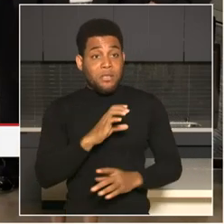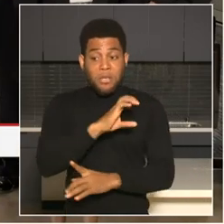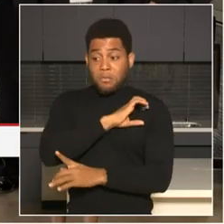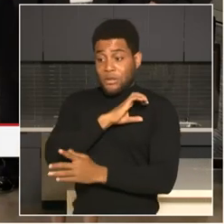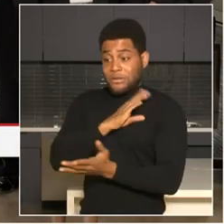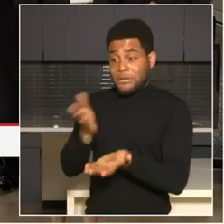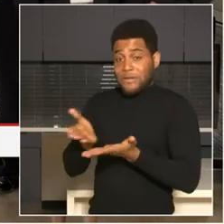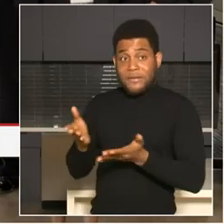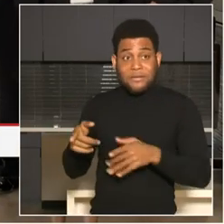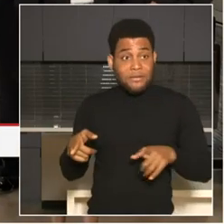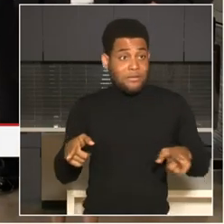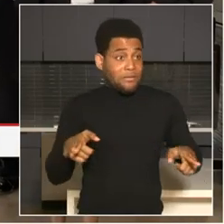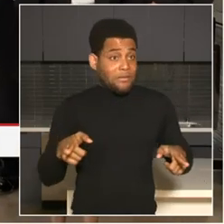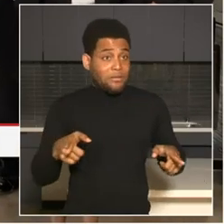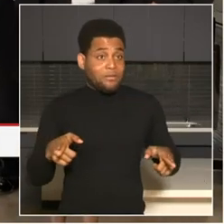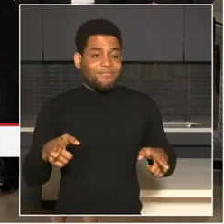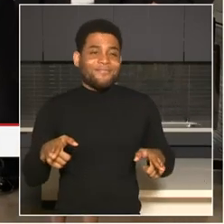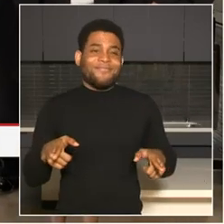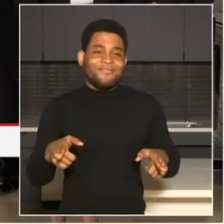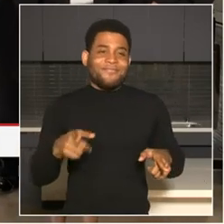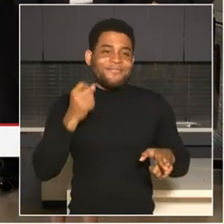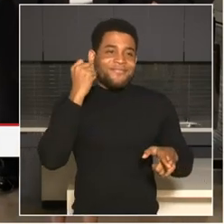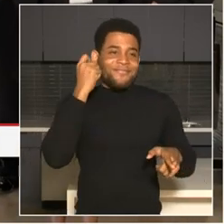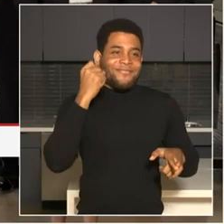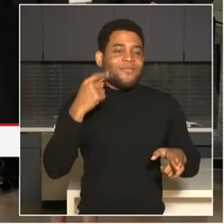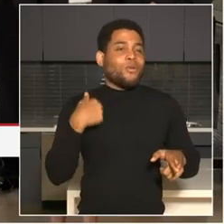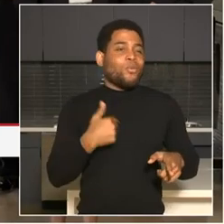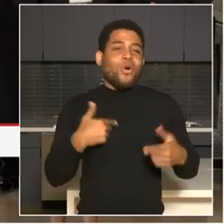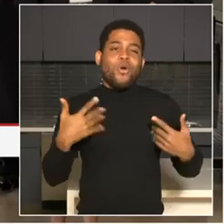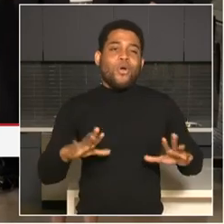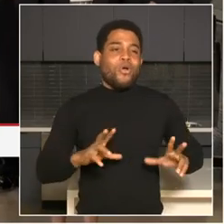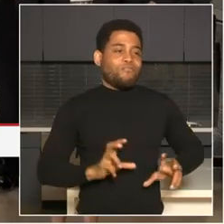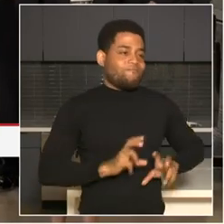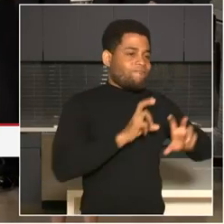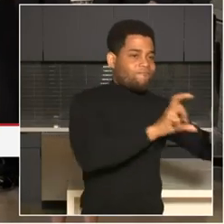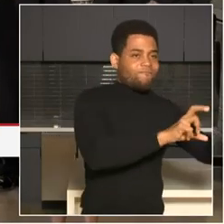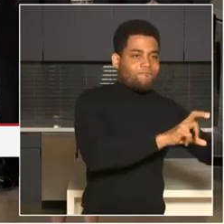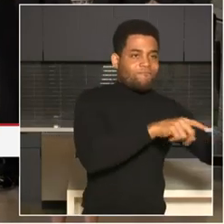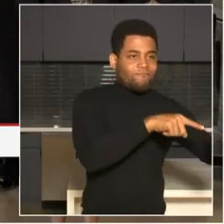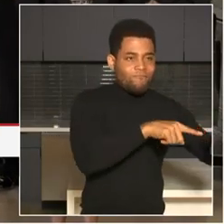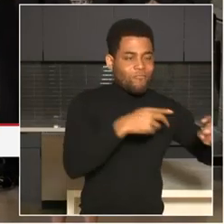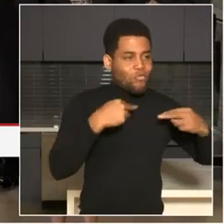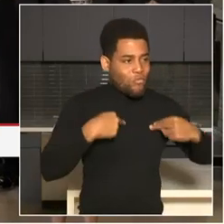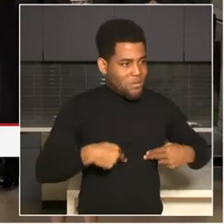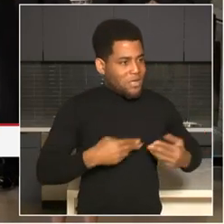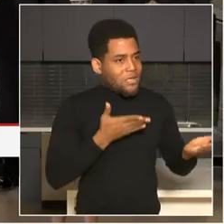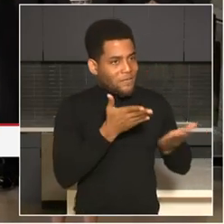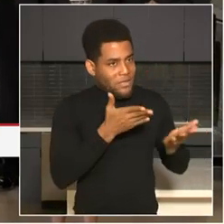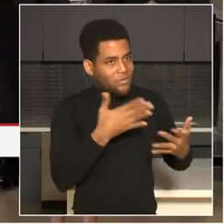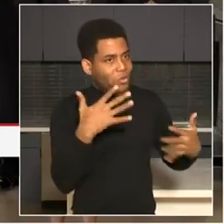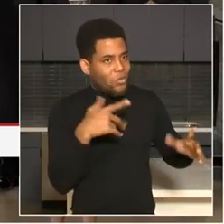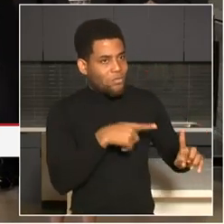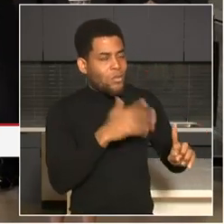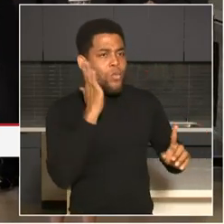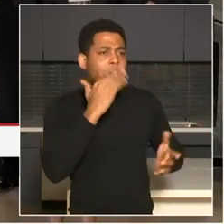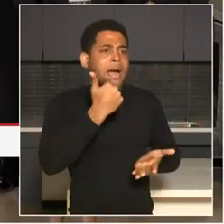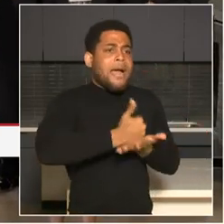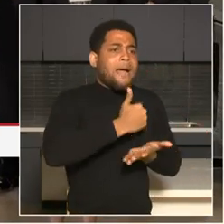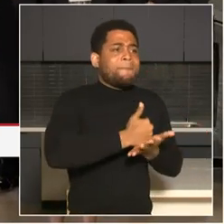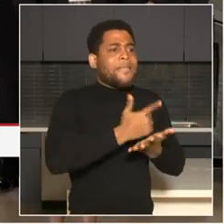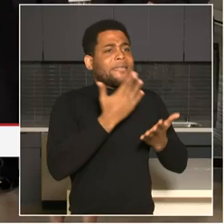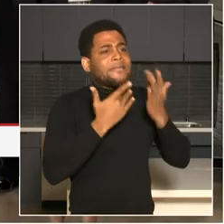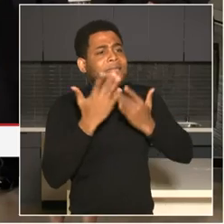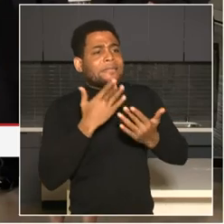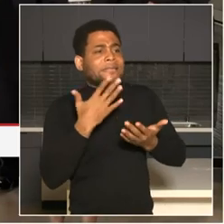investment in, in human services, uh, to that will help our lower income residents, including